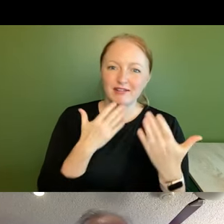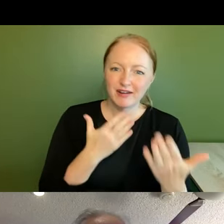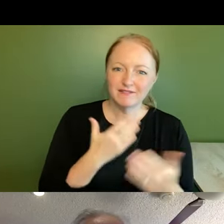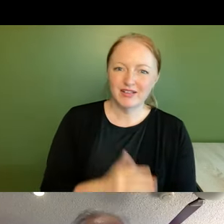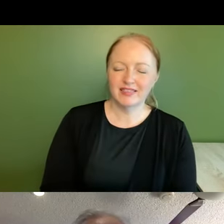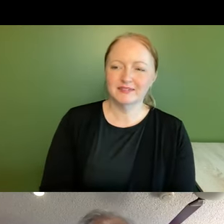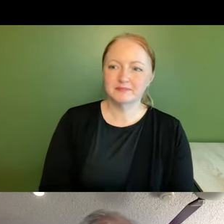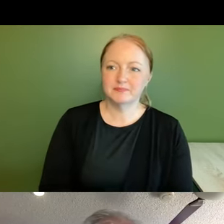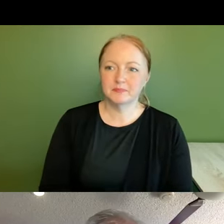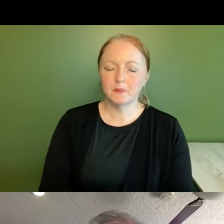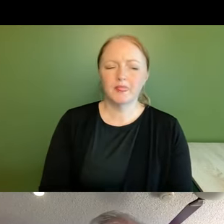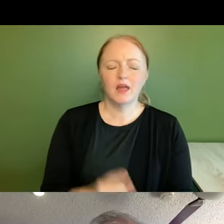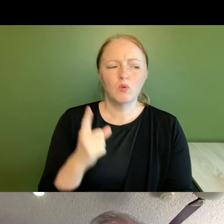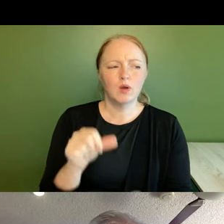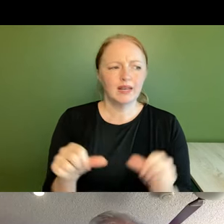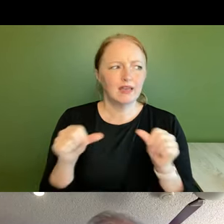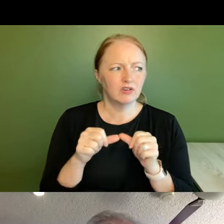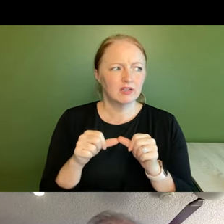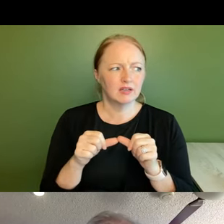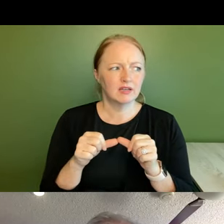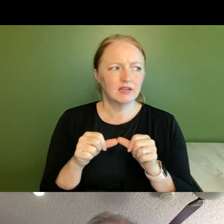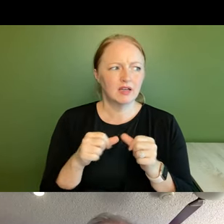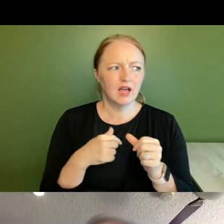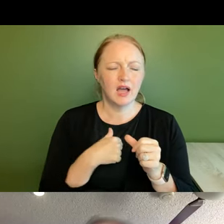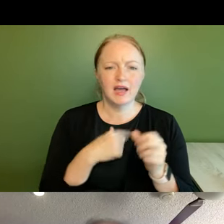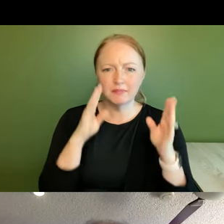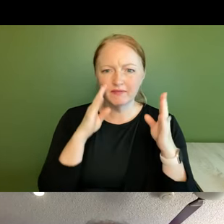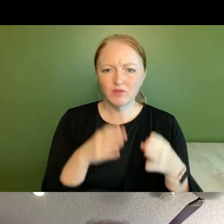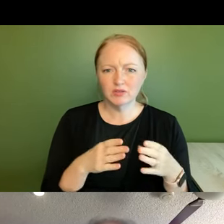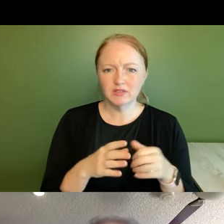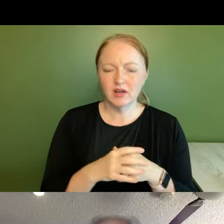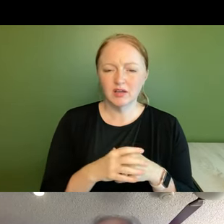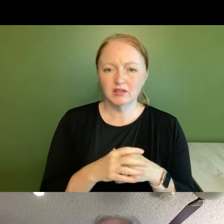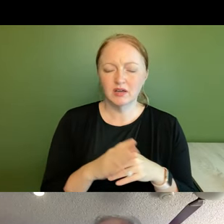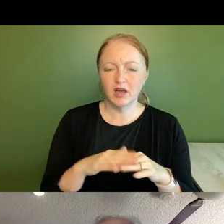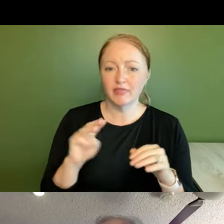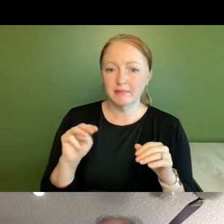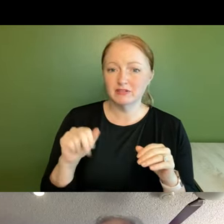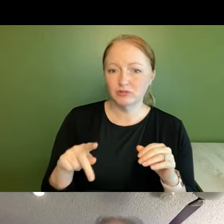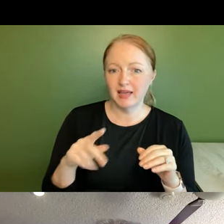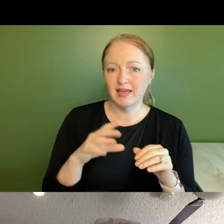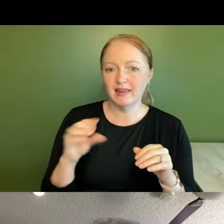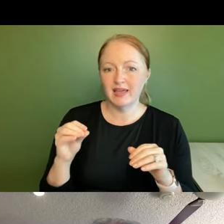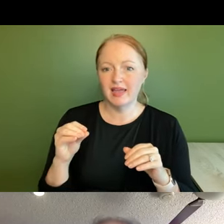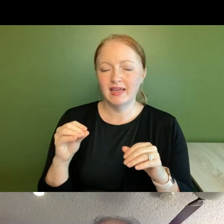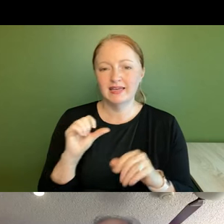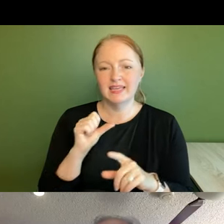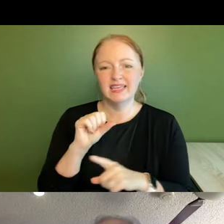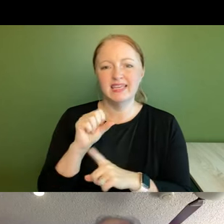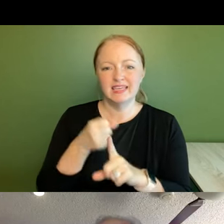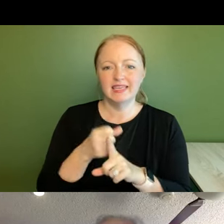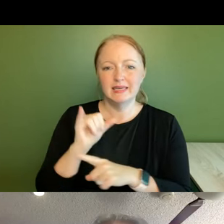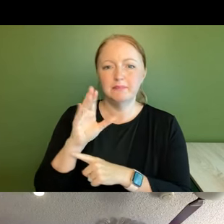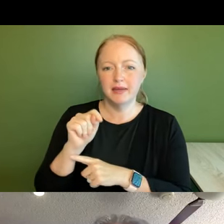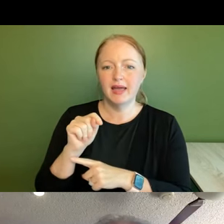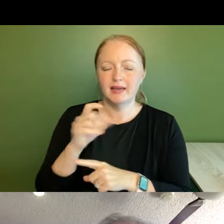uh one area uh that i've been uh focused on both on the master plan and on the impact committee